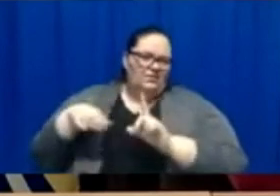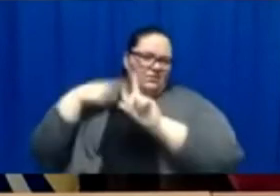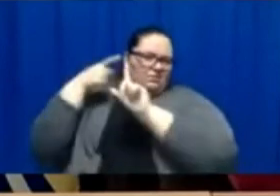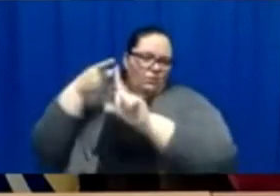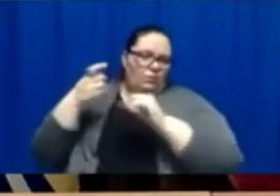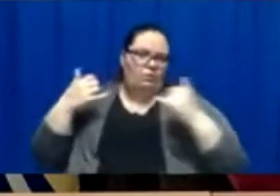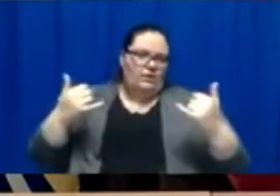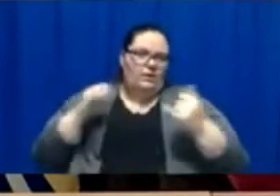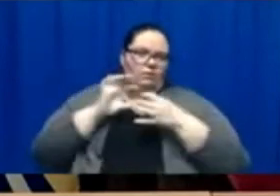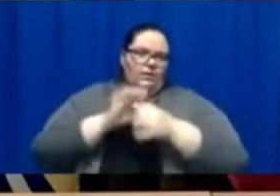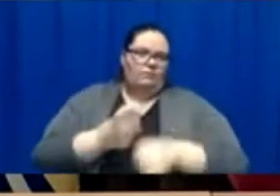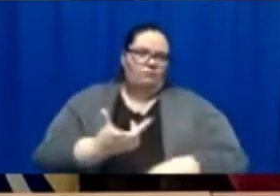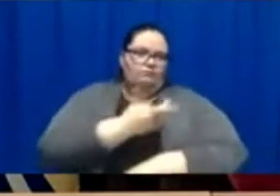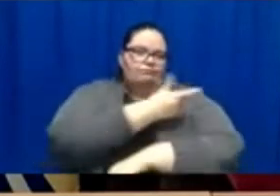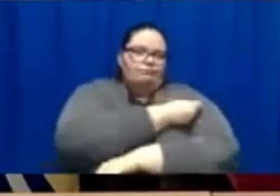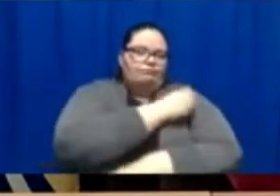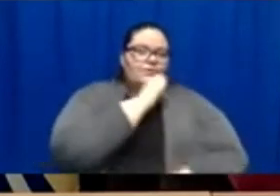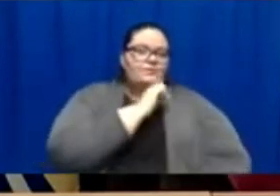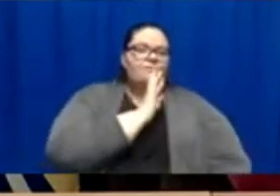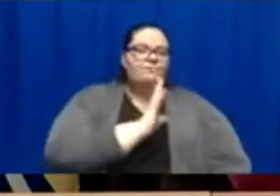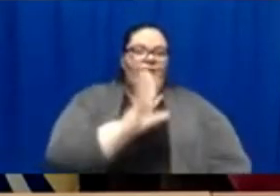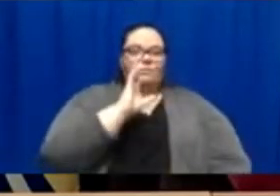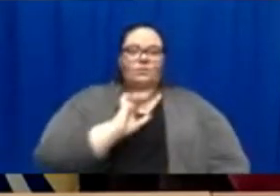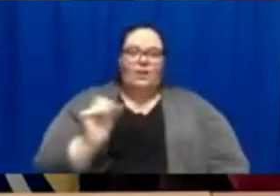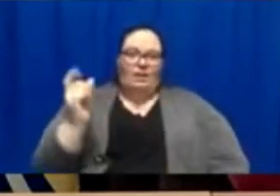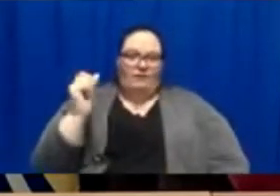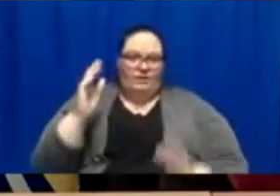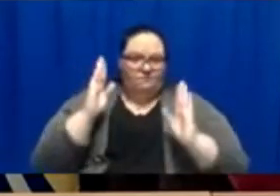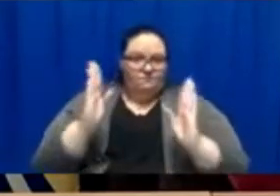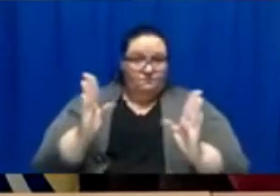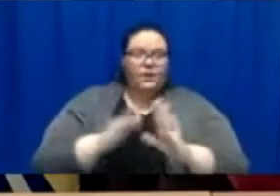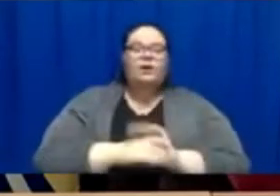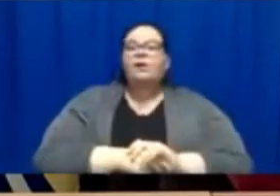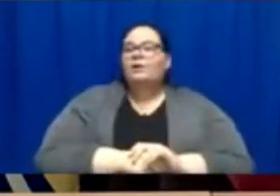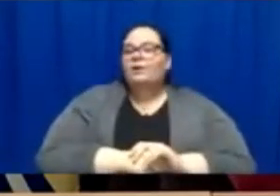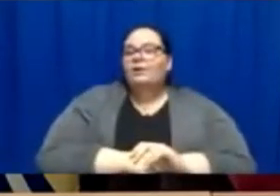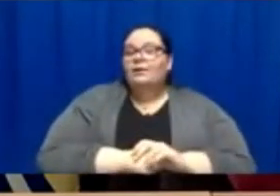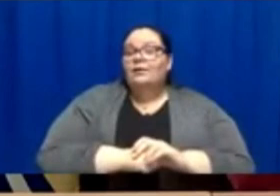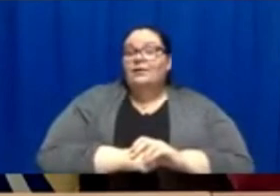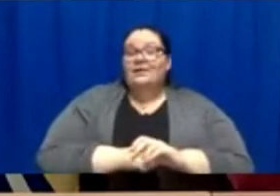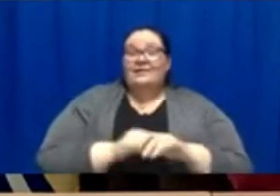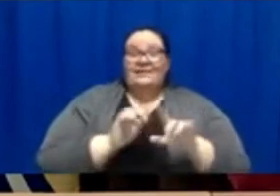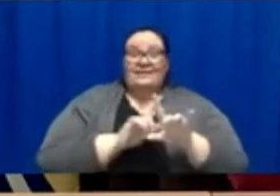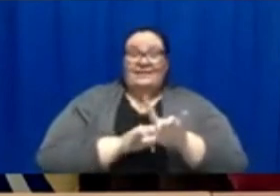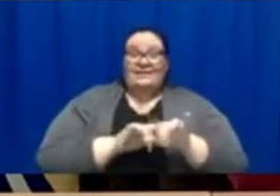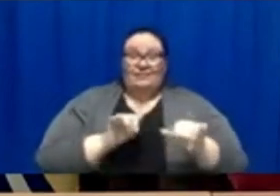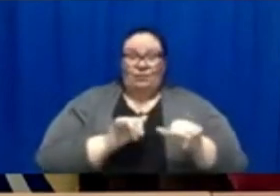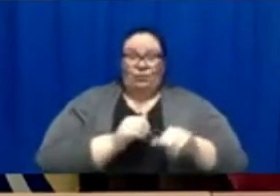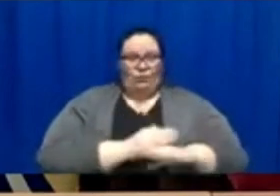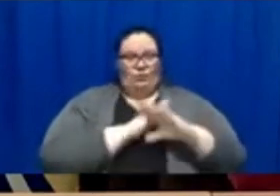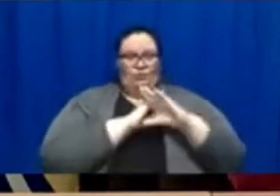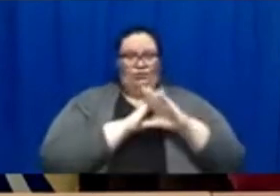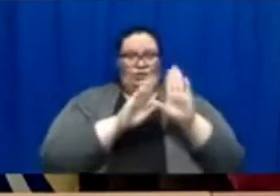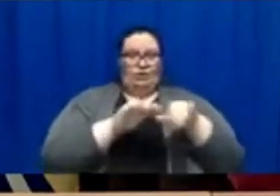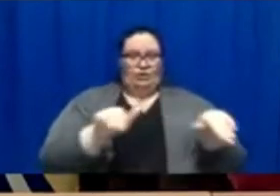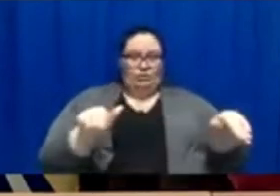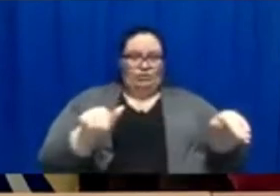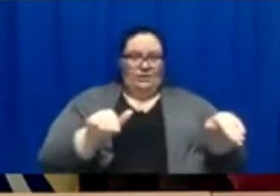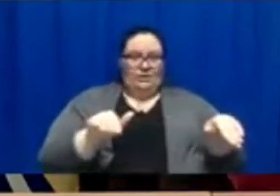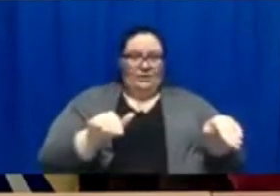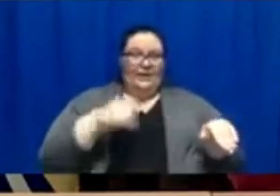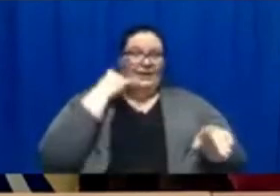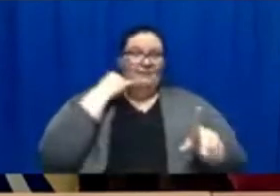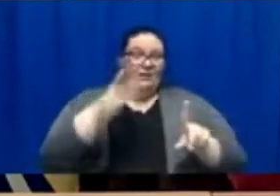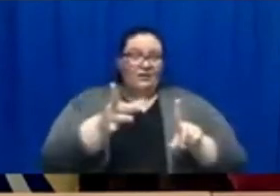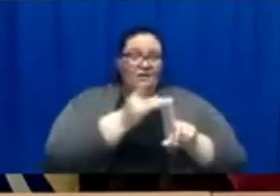now. And again, protecting children from the risks of hospitalization, but also from long term effects of COVID.